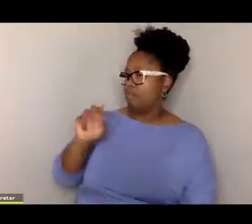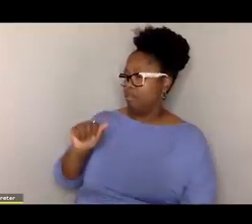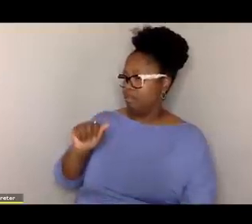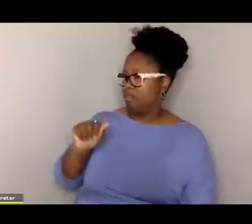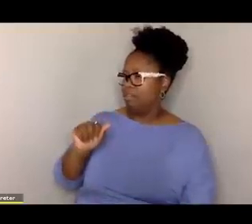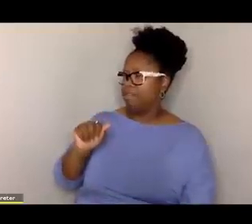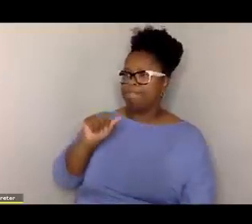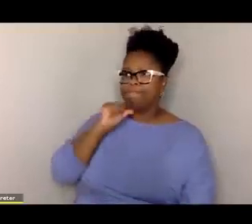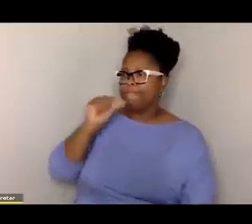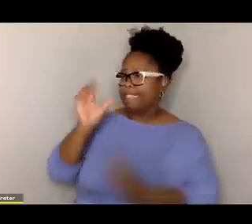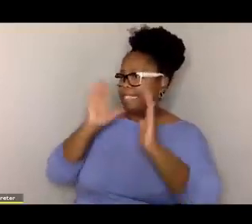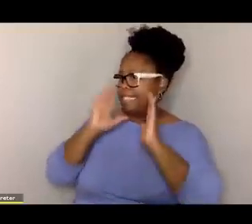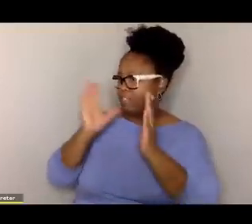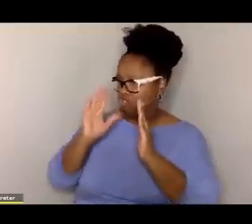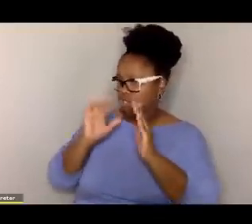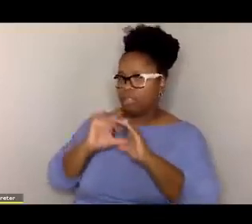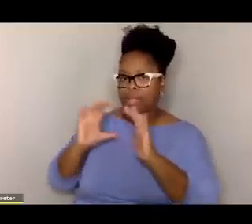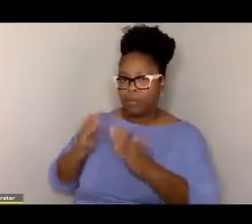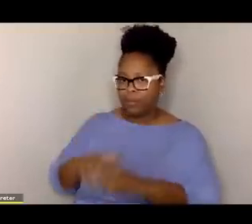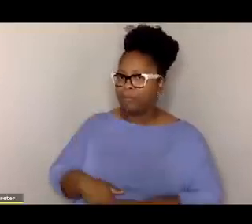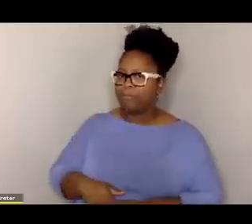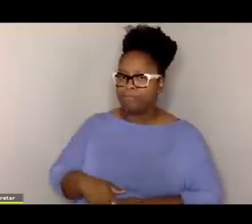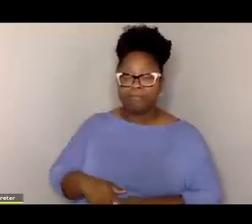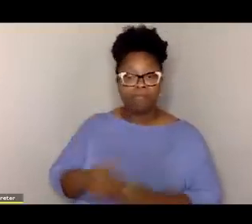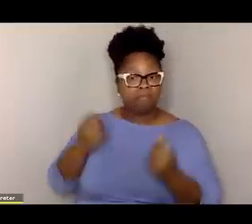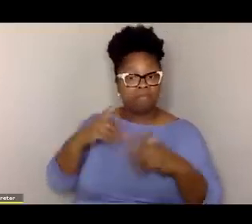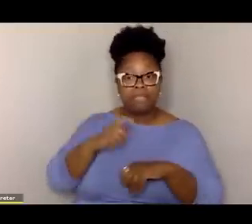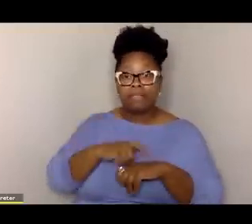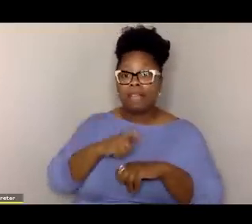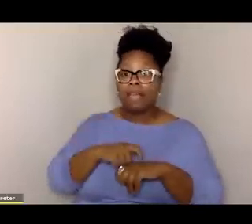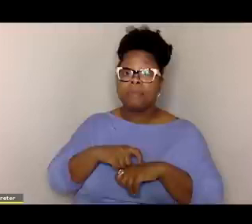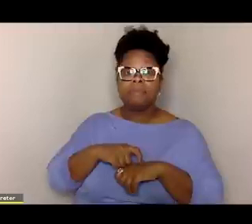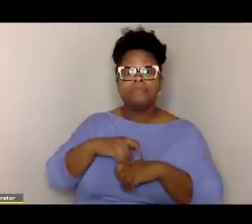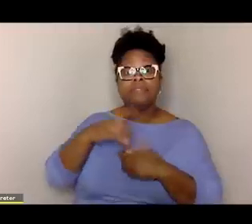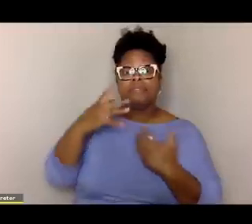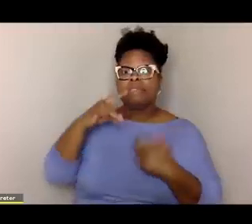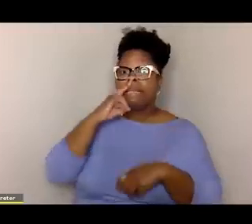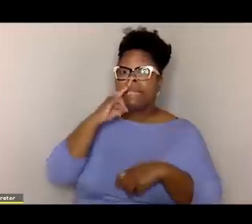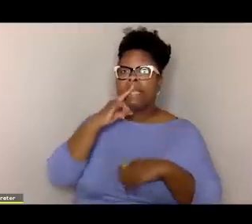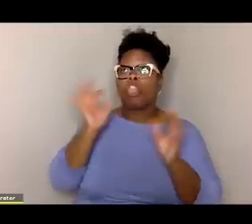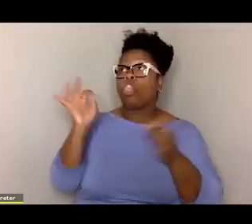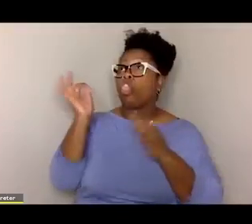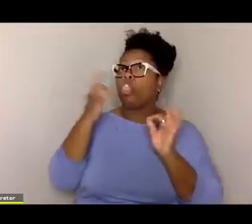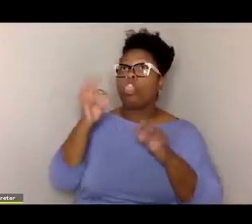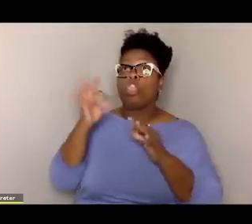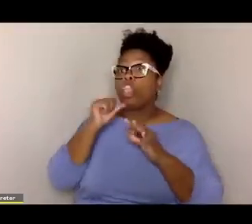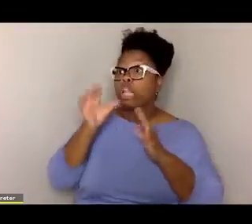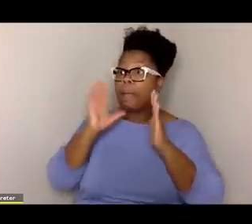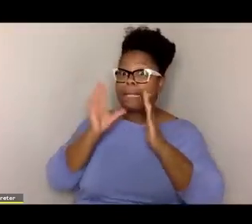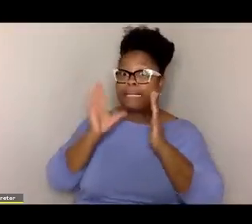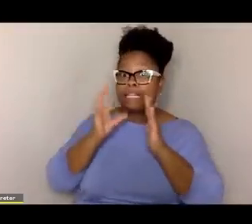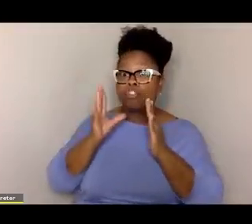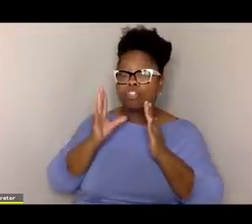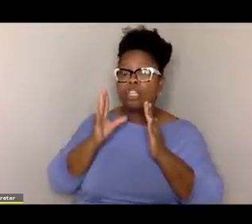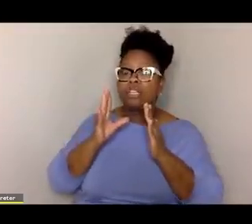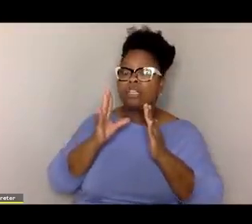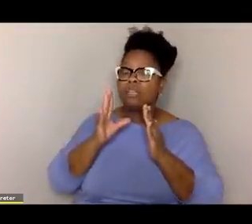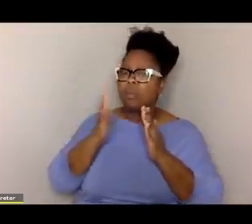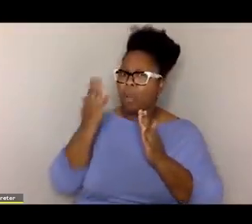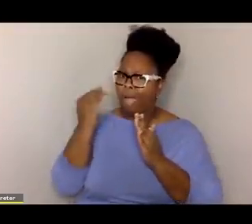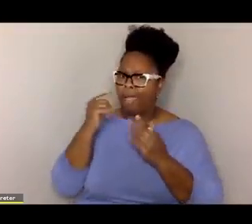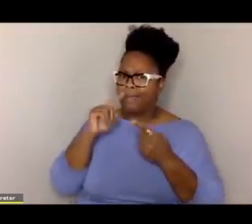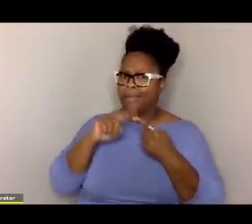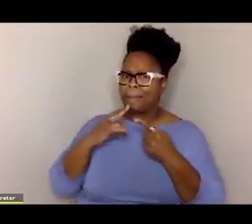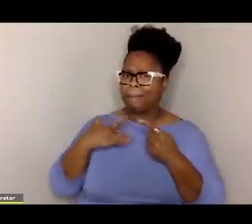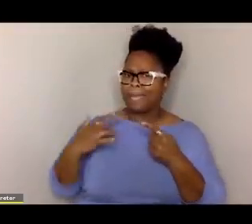classrooms is inattention. And a lot of times, these kids that are inattentive are actually either